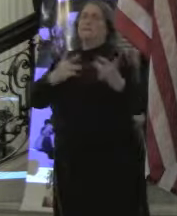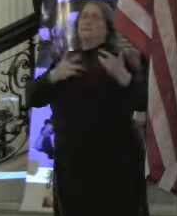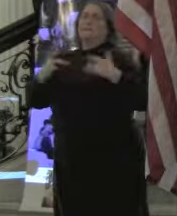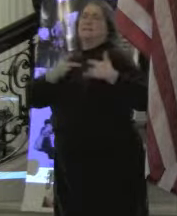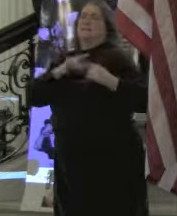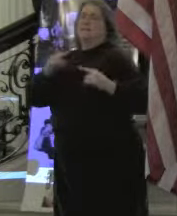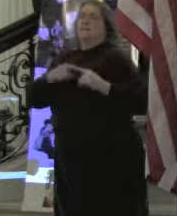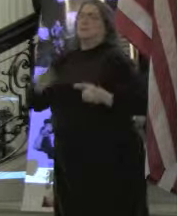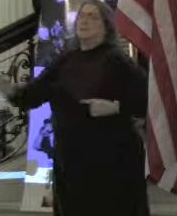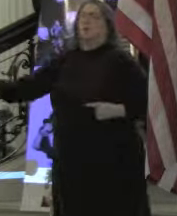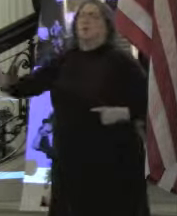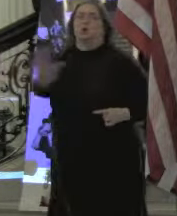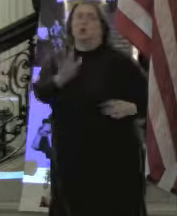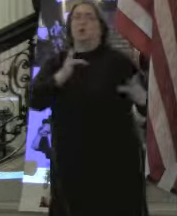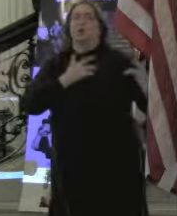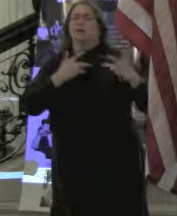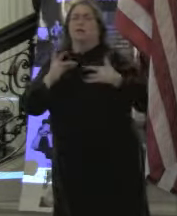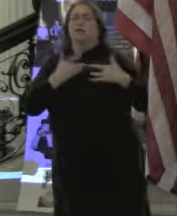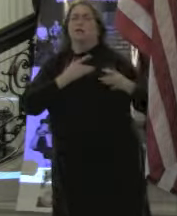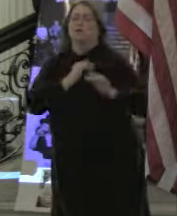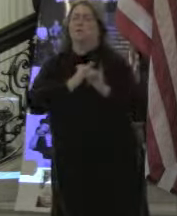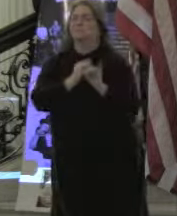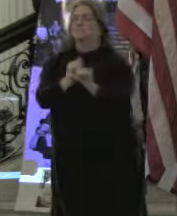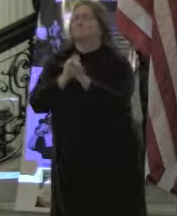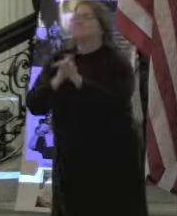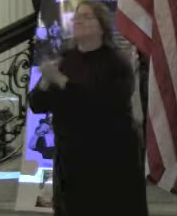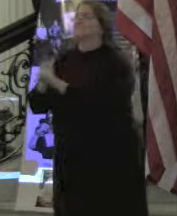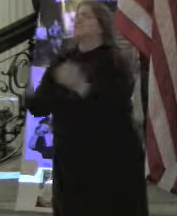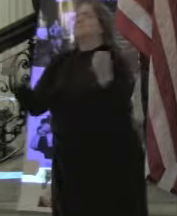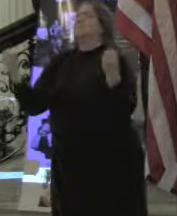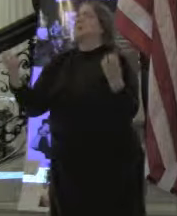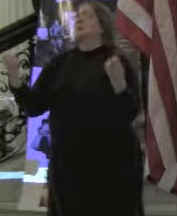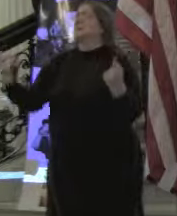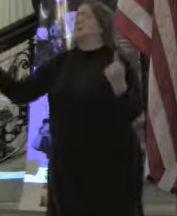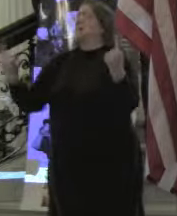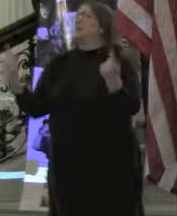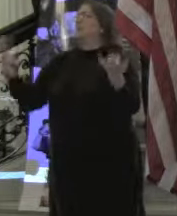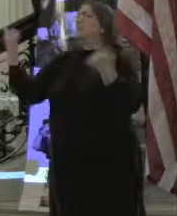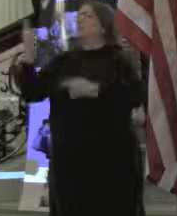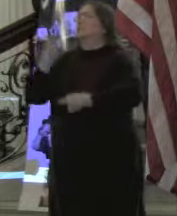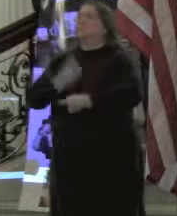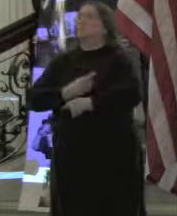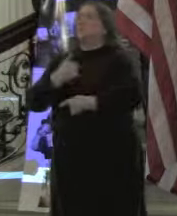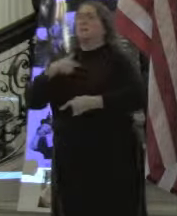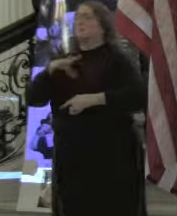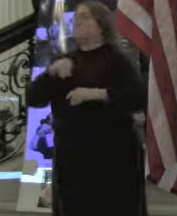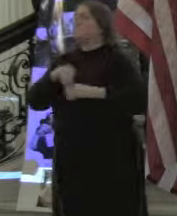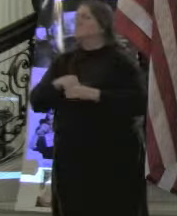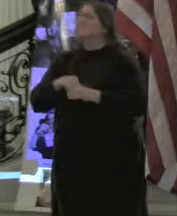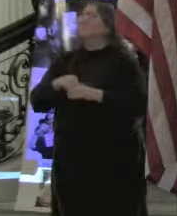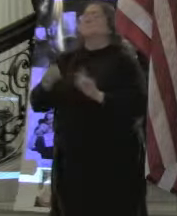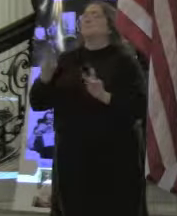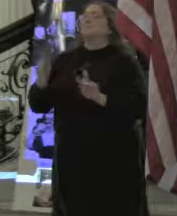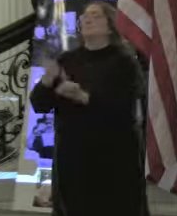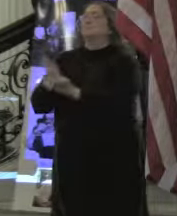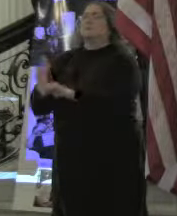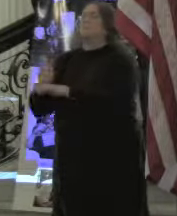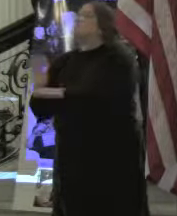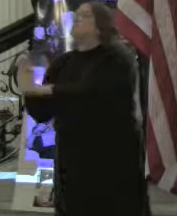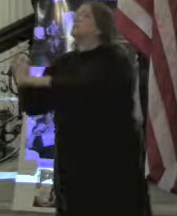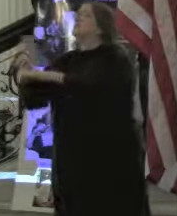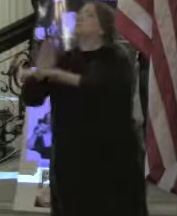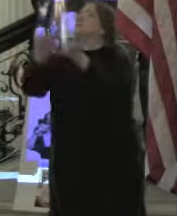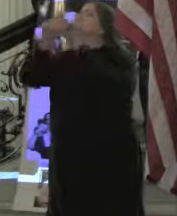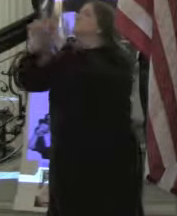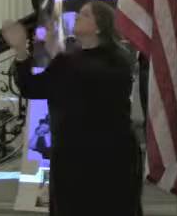your issues. And many of them have been here today, I've joined many of them, came here, sent people here. They're busy throughout the building,